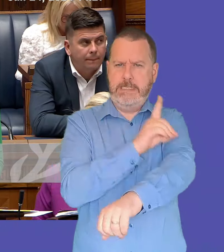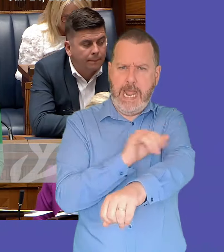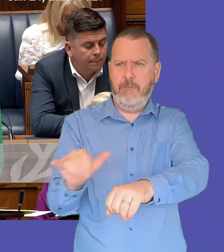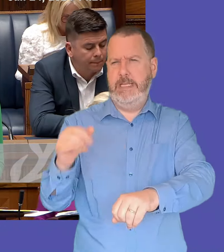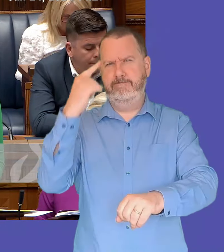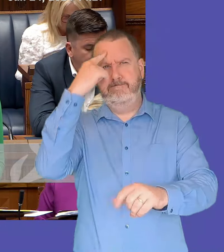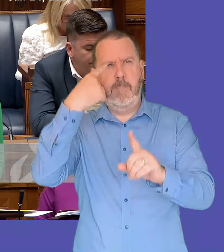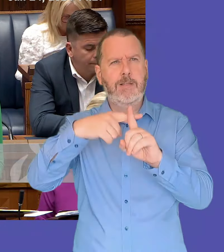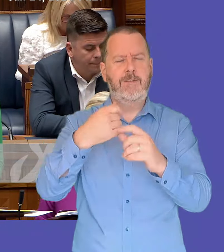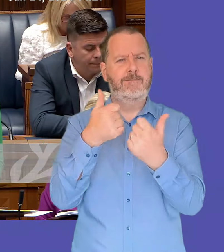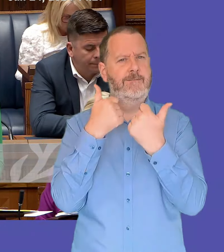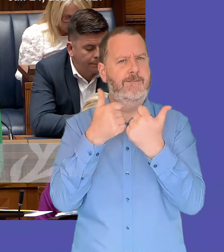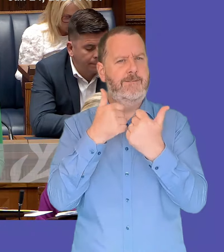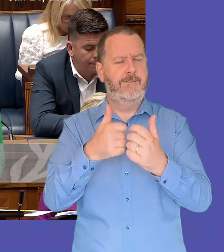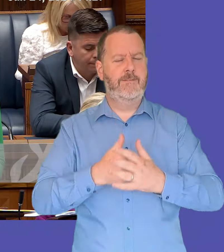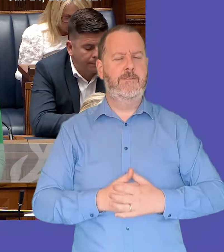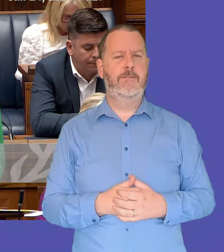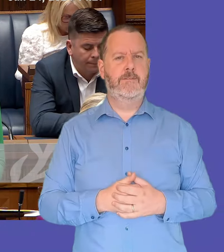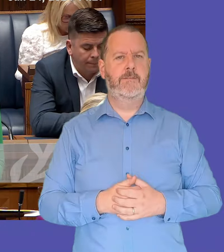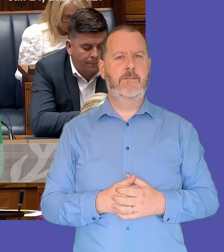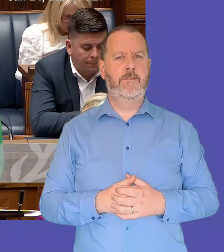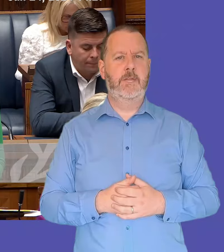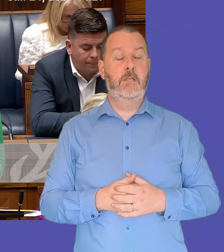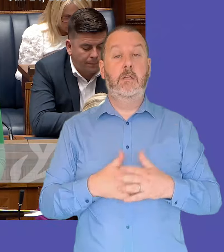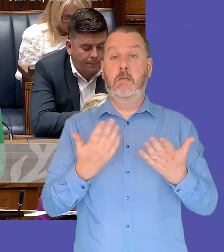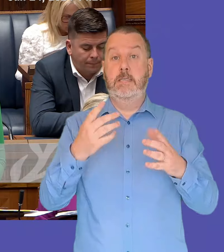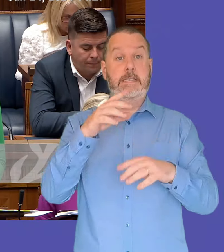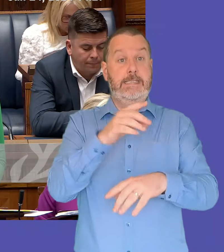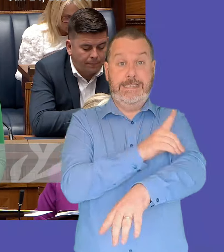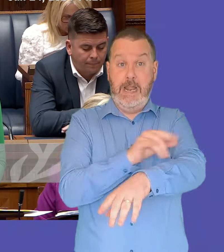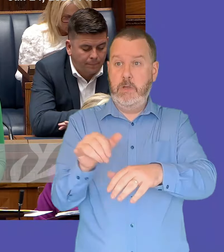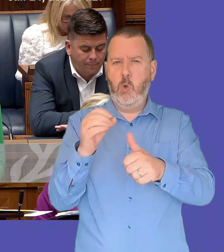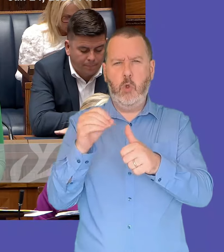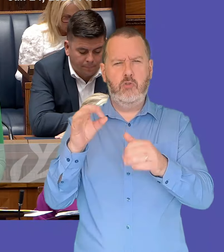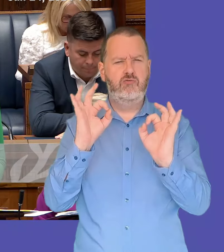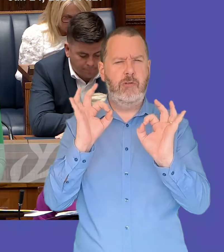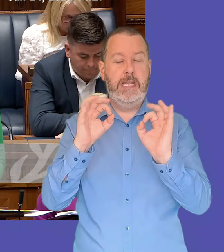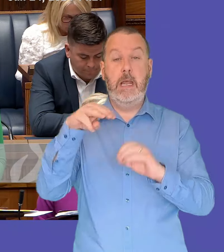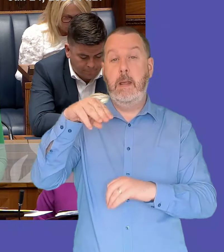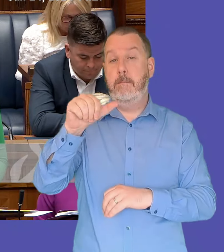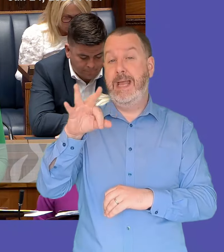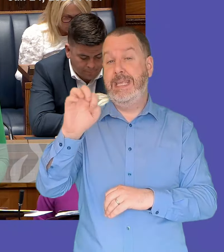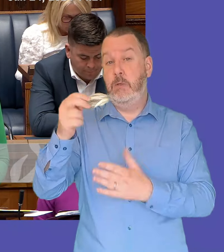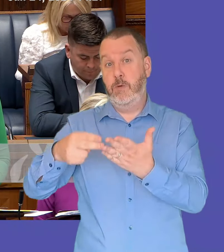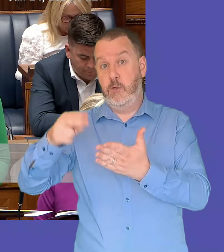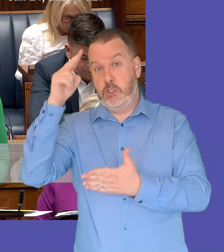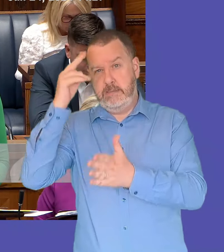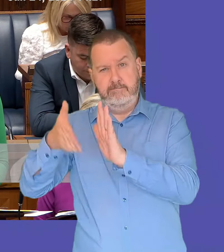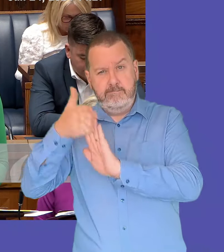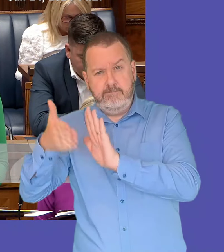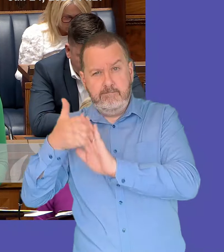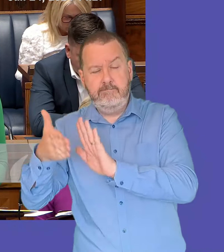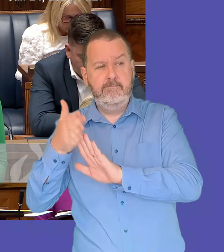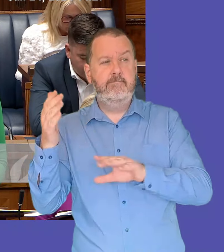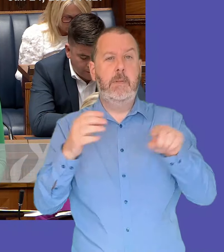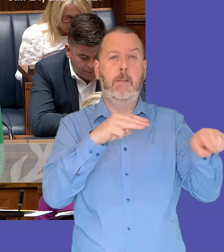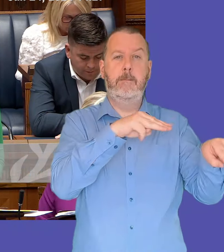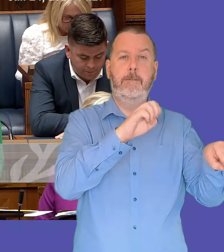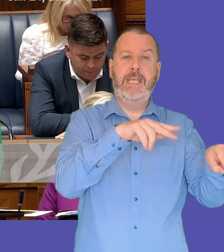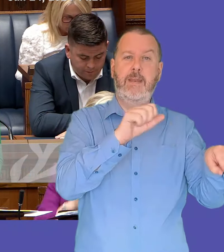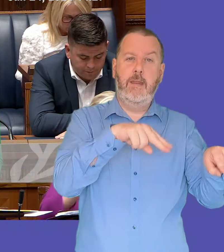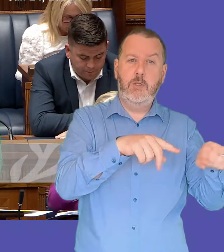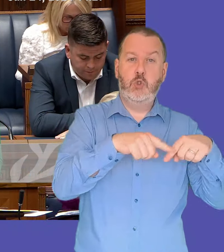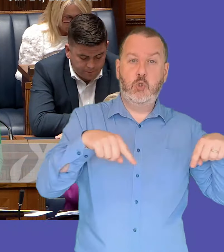seen other positive artworks throughout dairy whether that be the mcgee campus expansion the redevelopment of meaning square the investment in everington